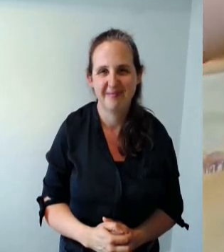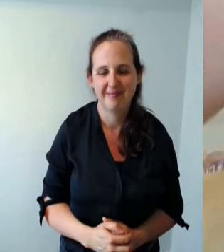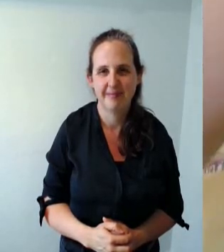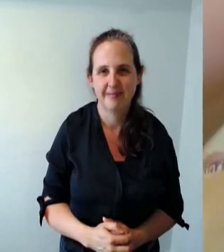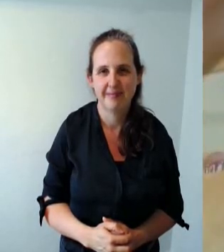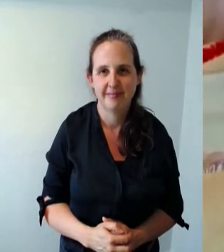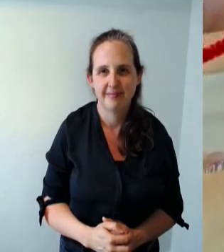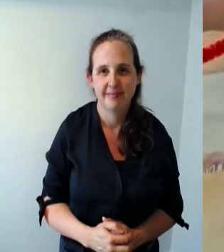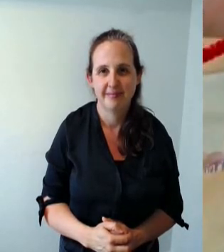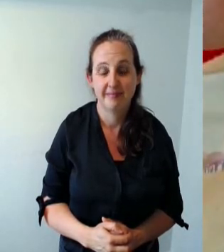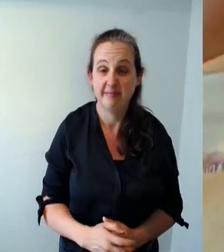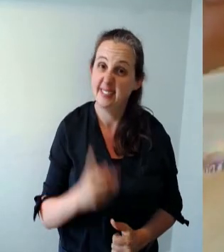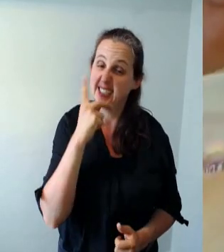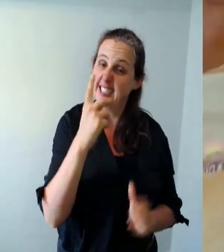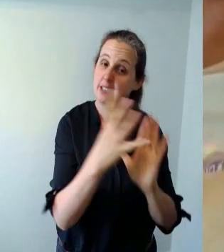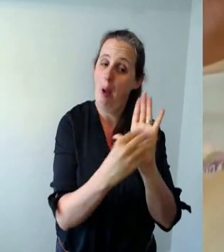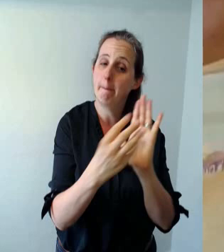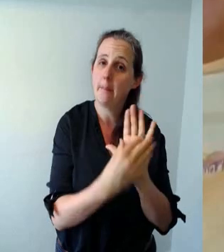like so